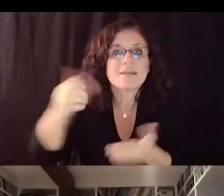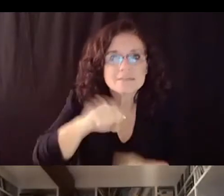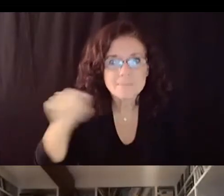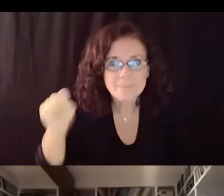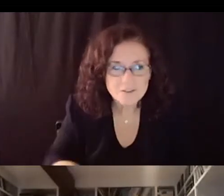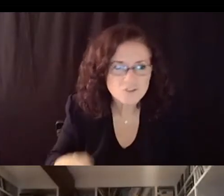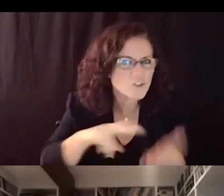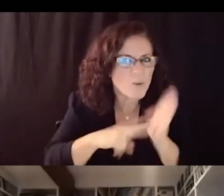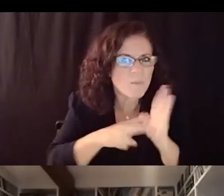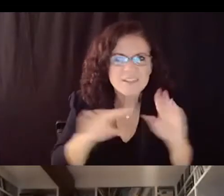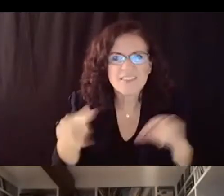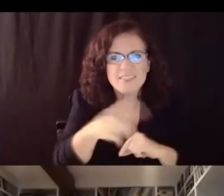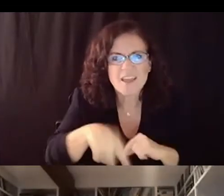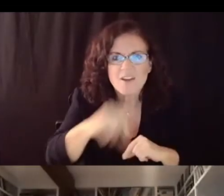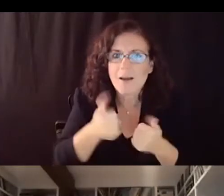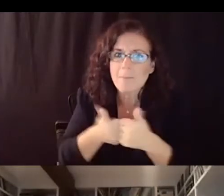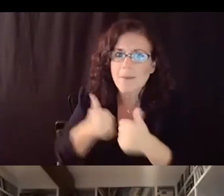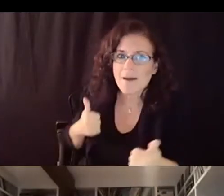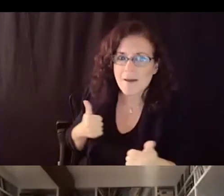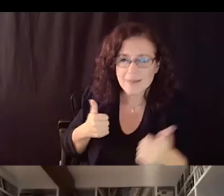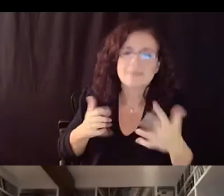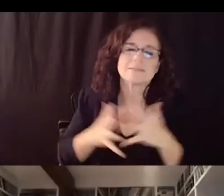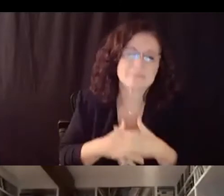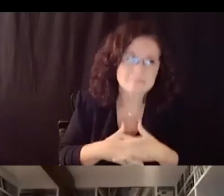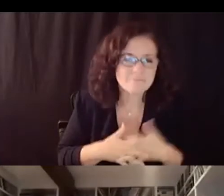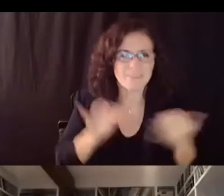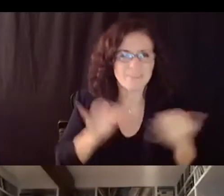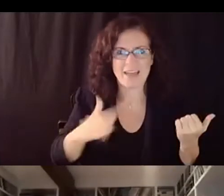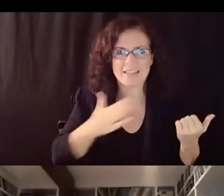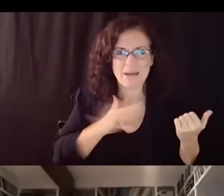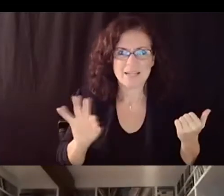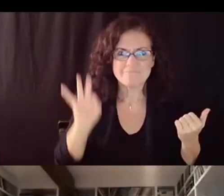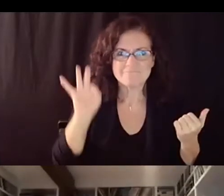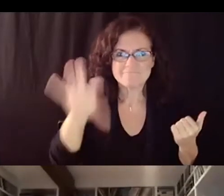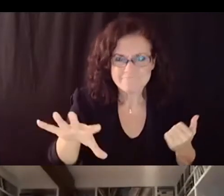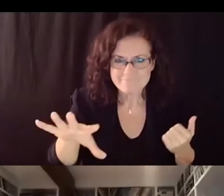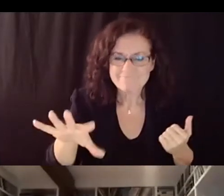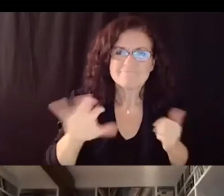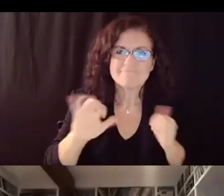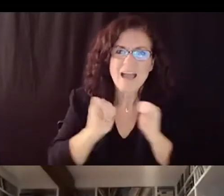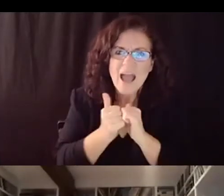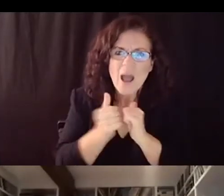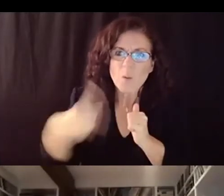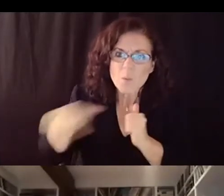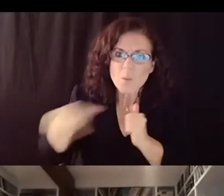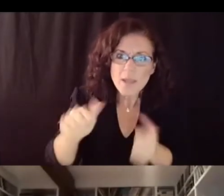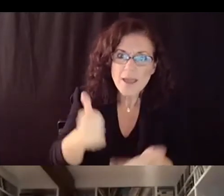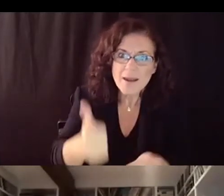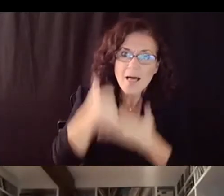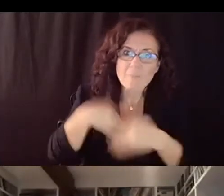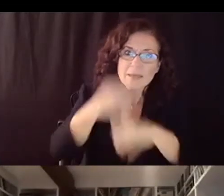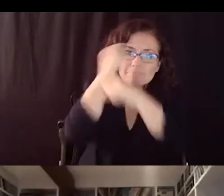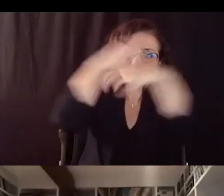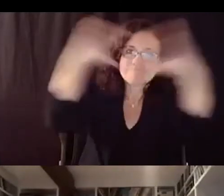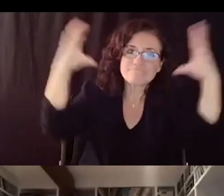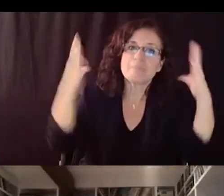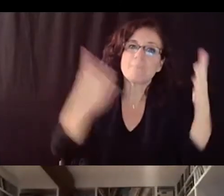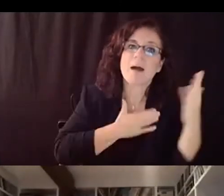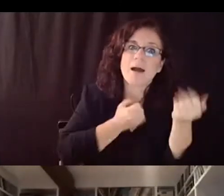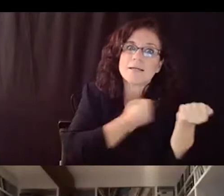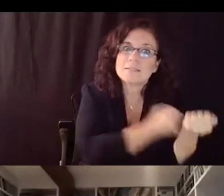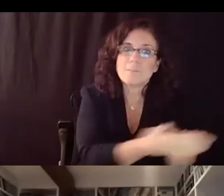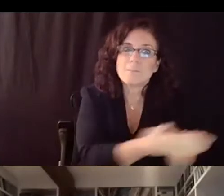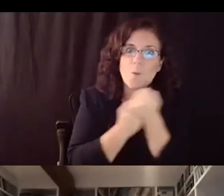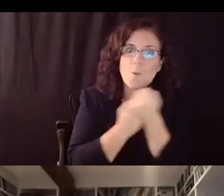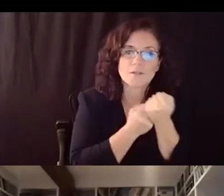and so that's my second question is how can you help me better understand what supports i can provide to